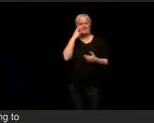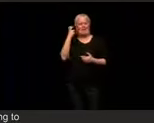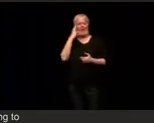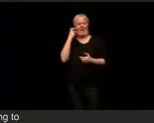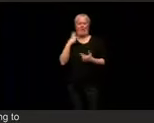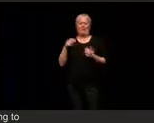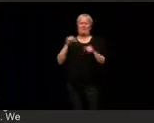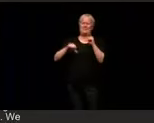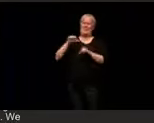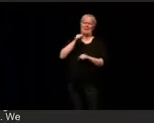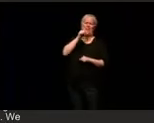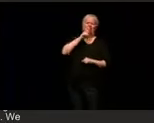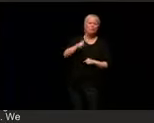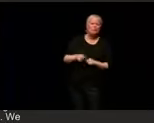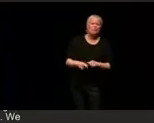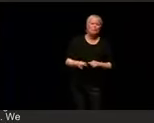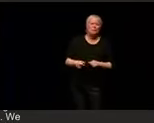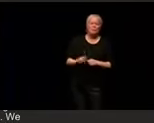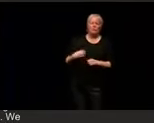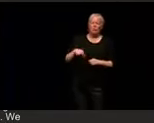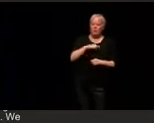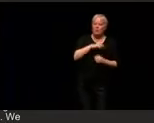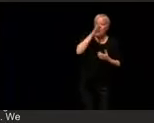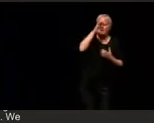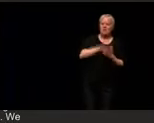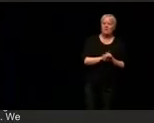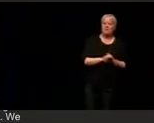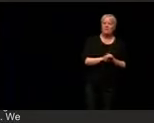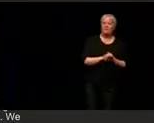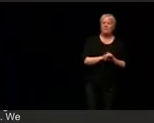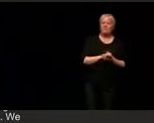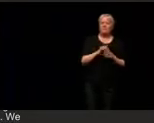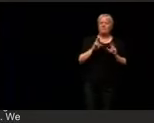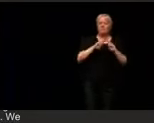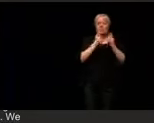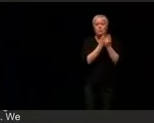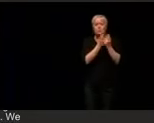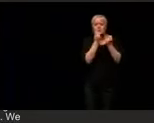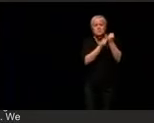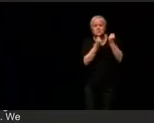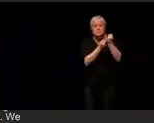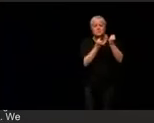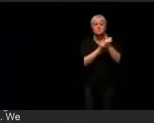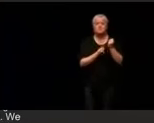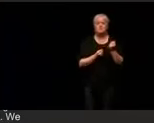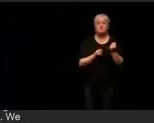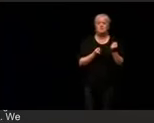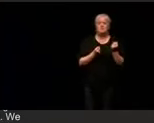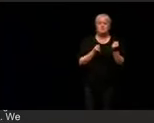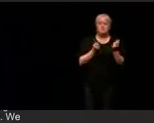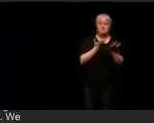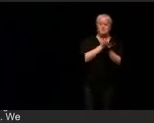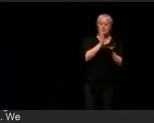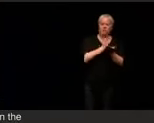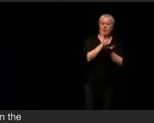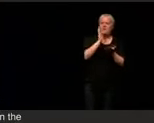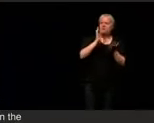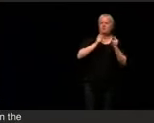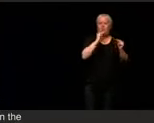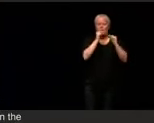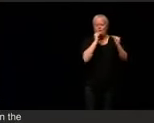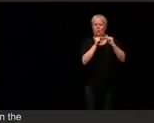their heads in the sand. We believe in unions and the right to collectively bargain.